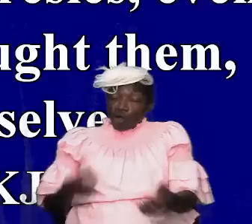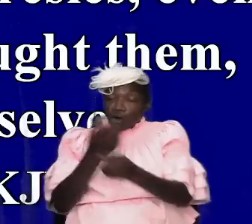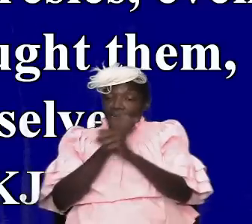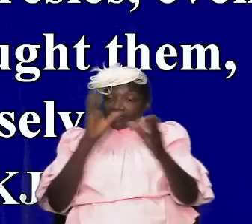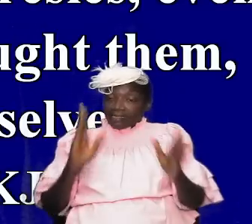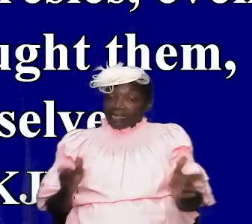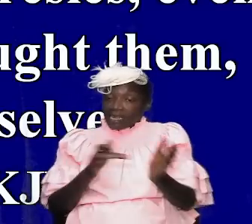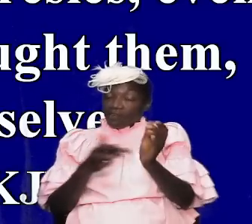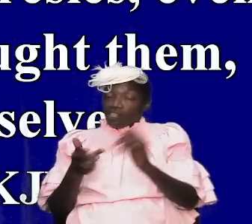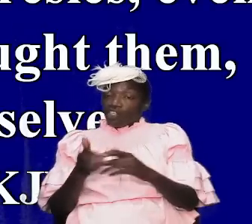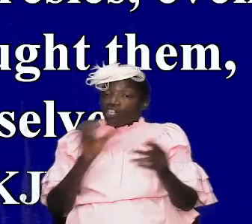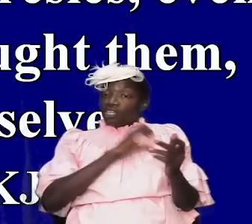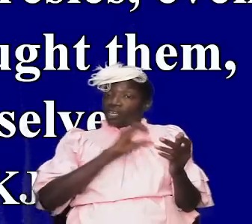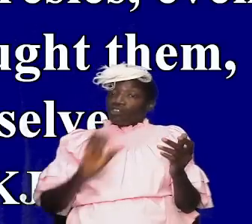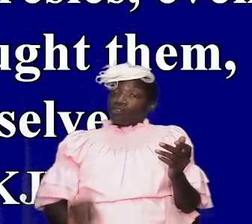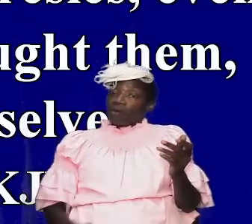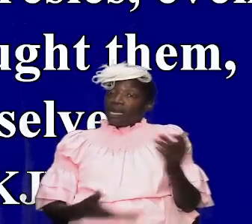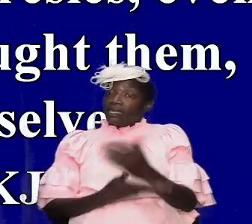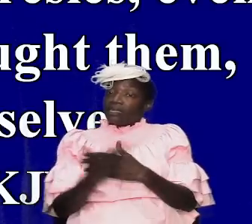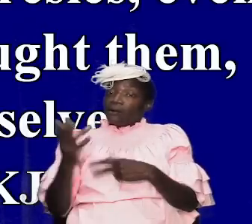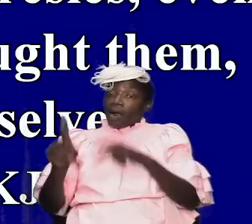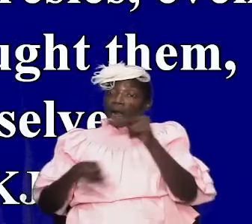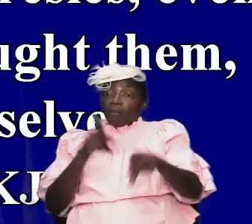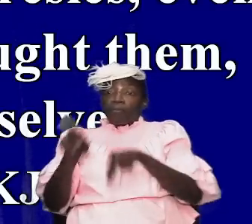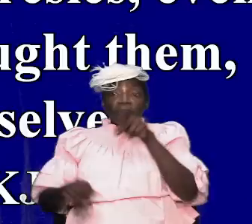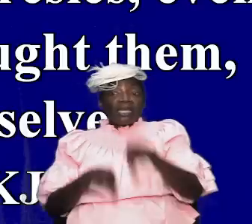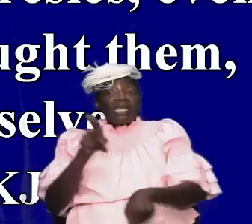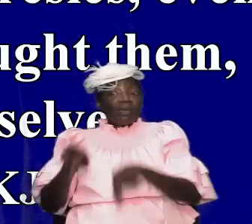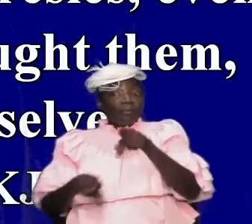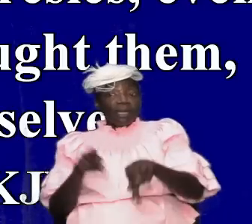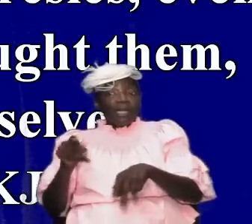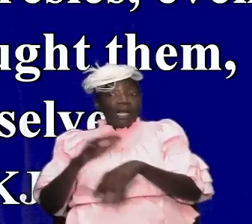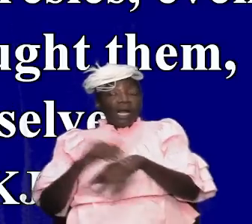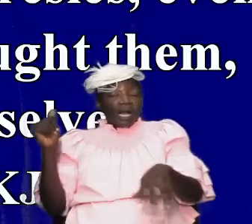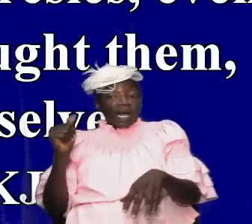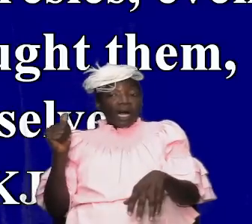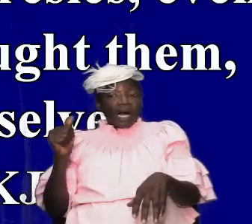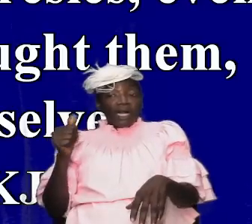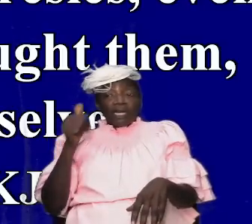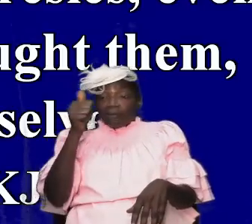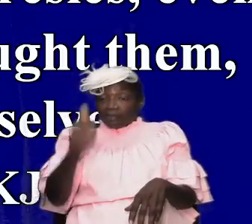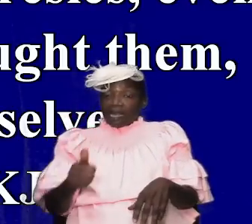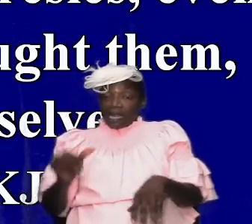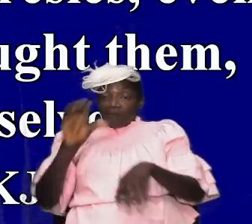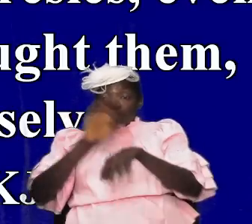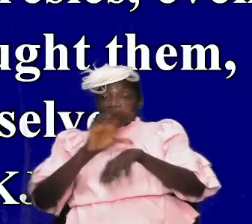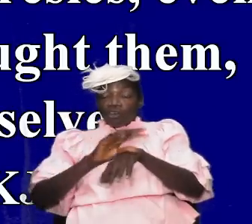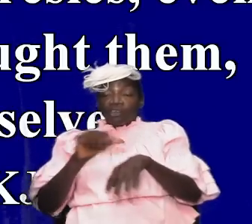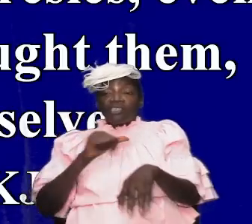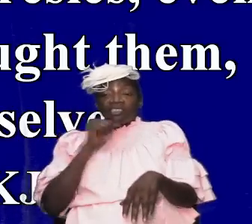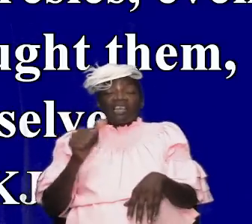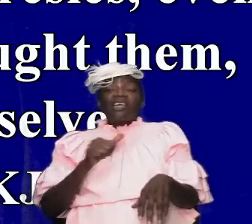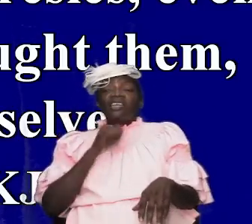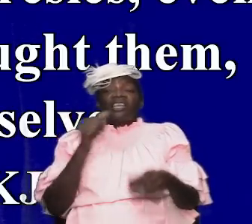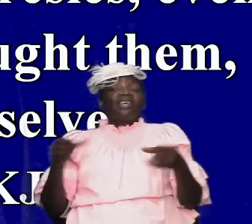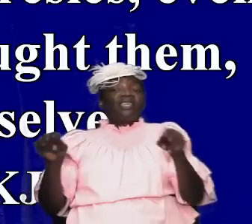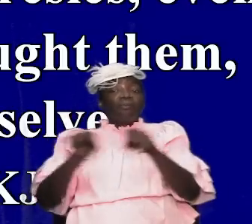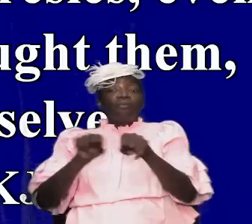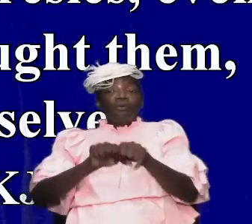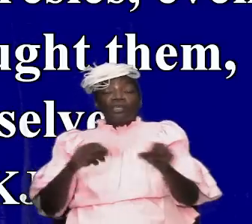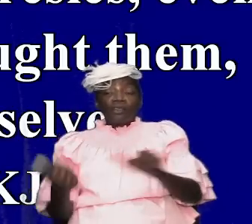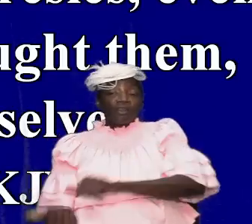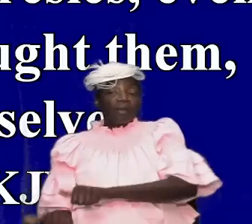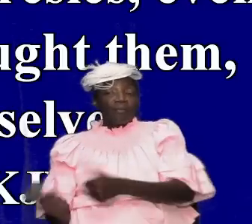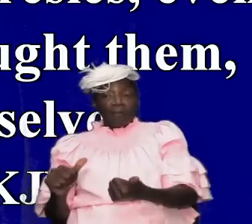there are folks that are in institutions that they call themselves church they're saying it is not important to be baptized